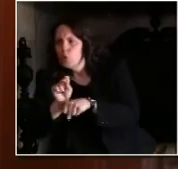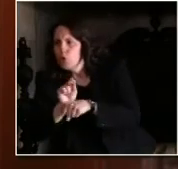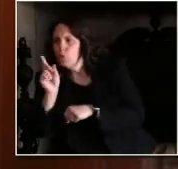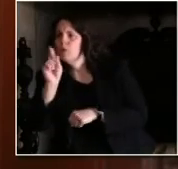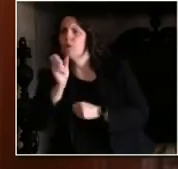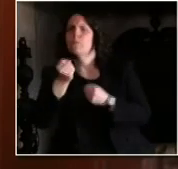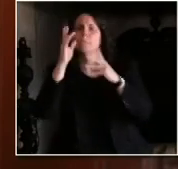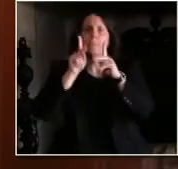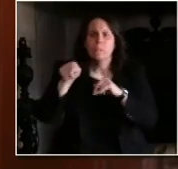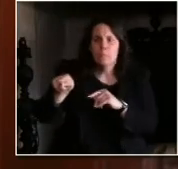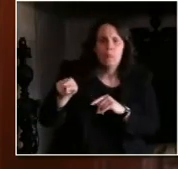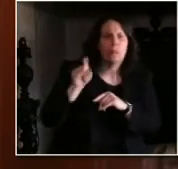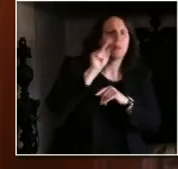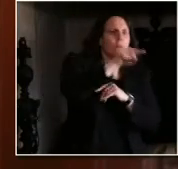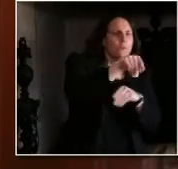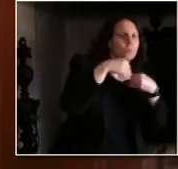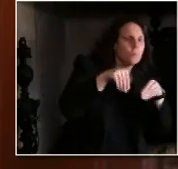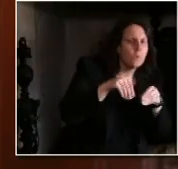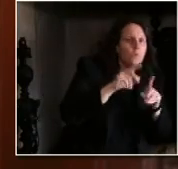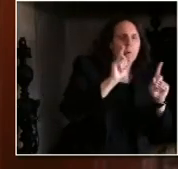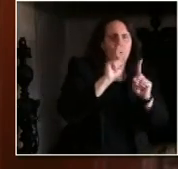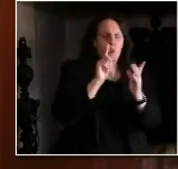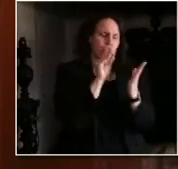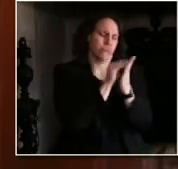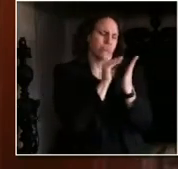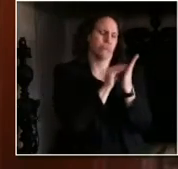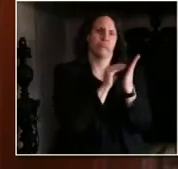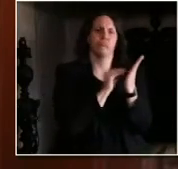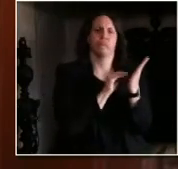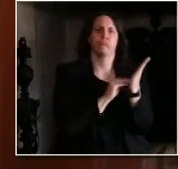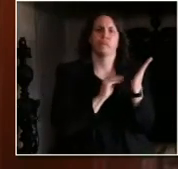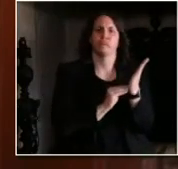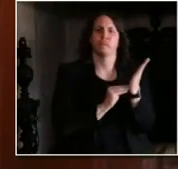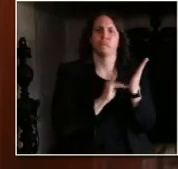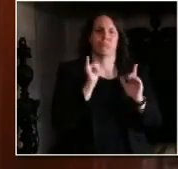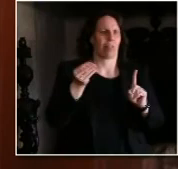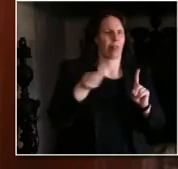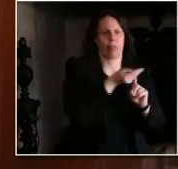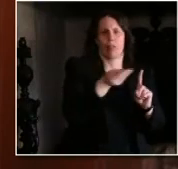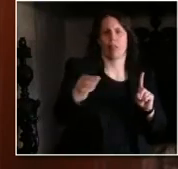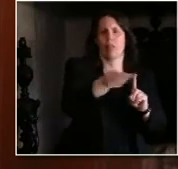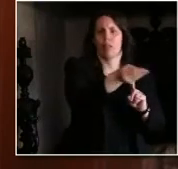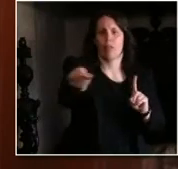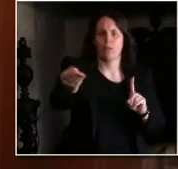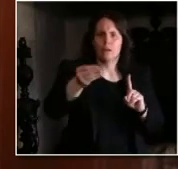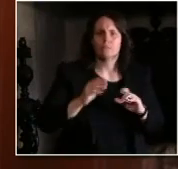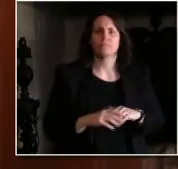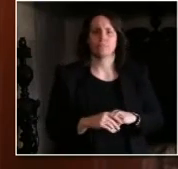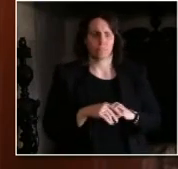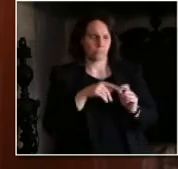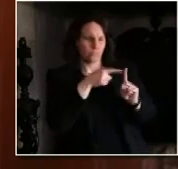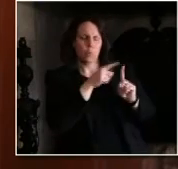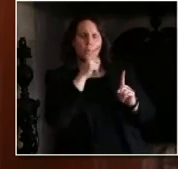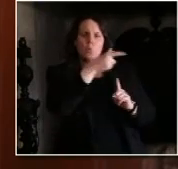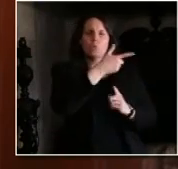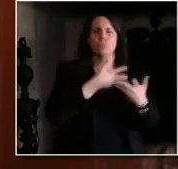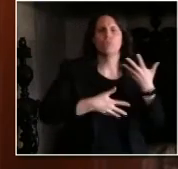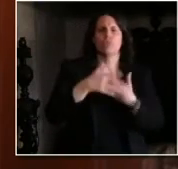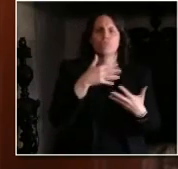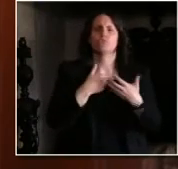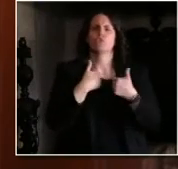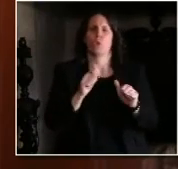our public health officers to trace their steps and contact others they have been in contact with. But when we're dealing with